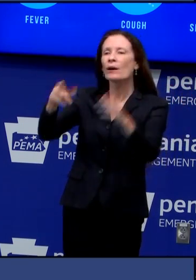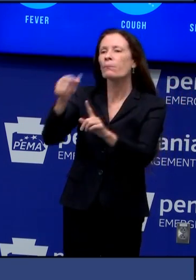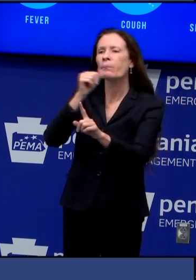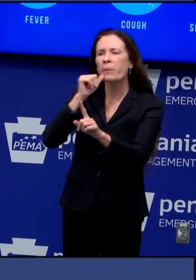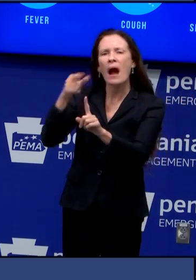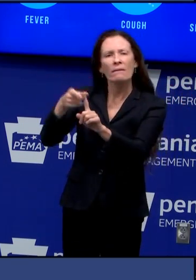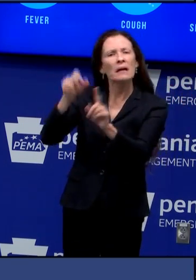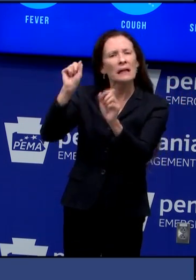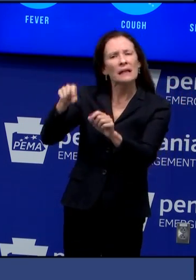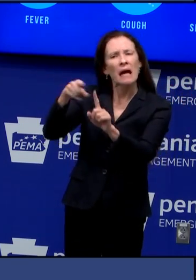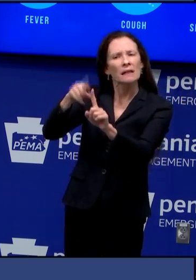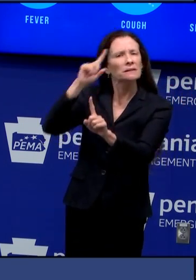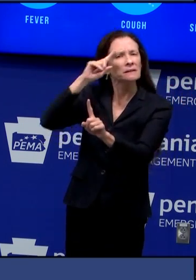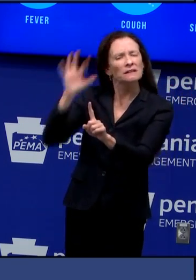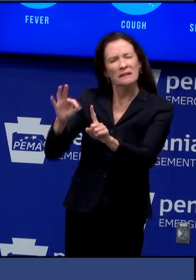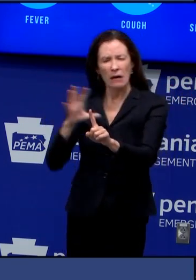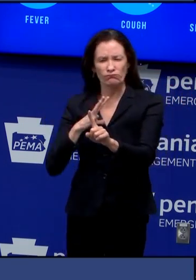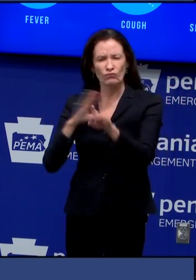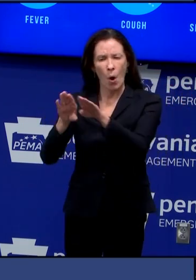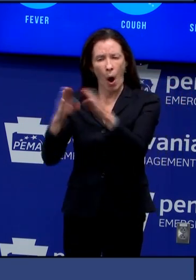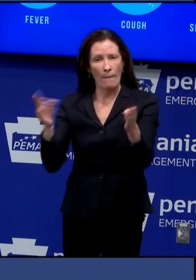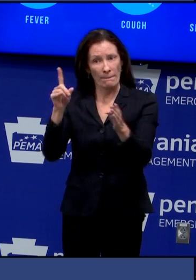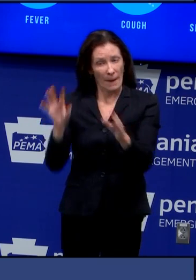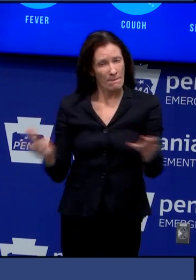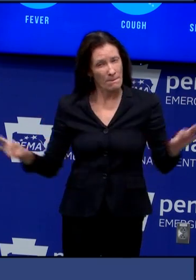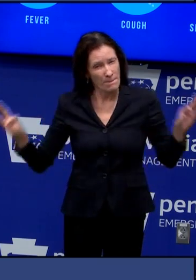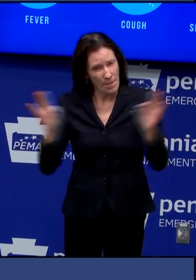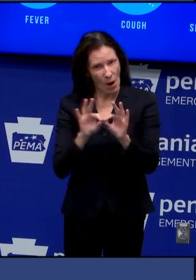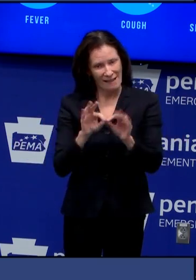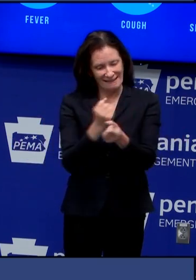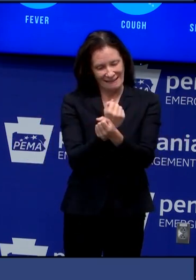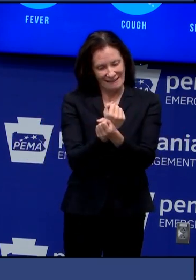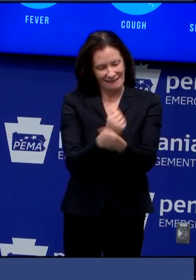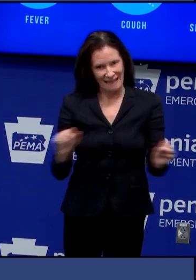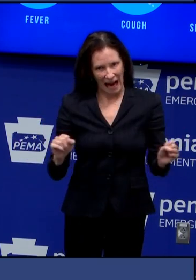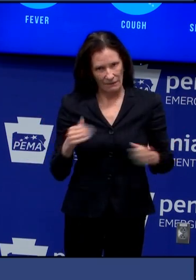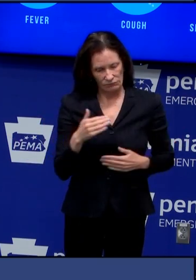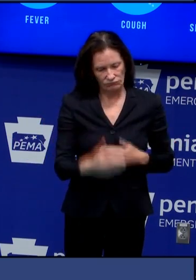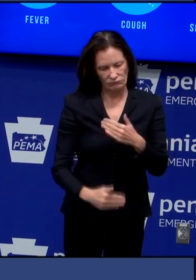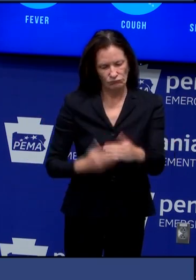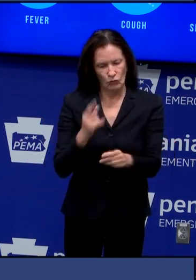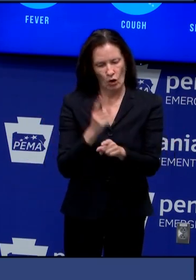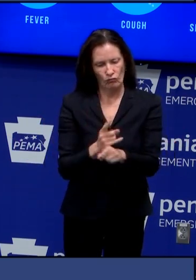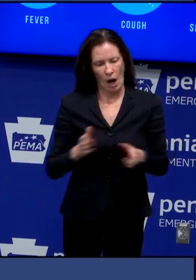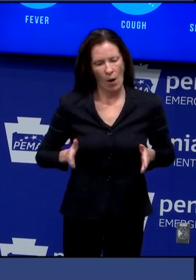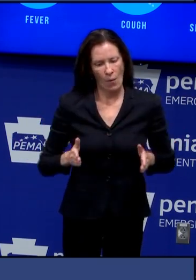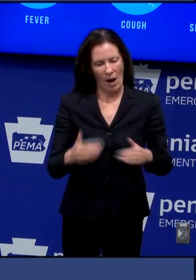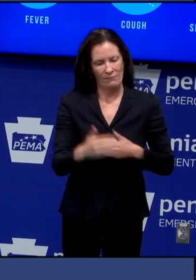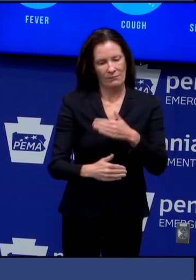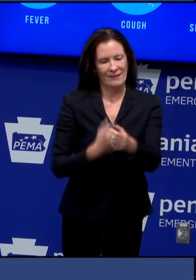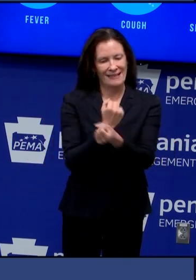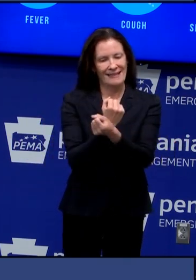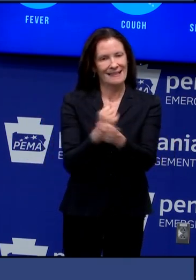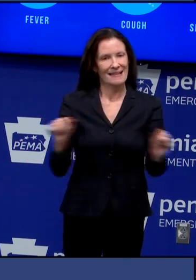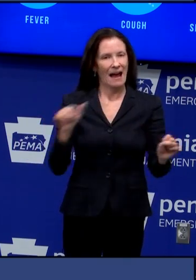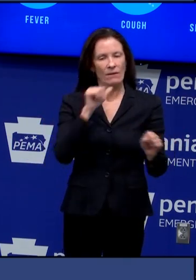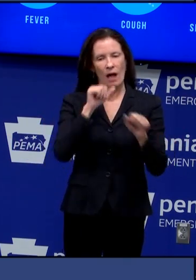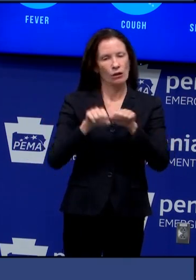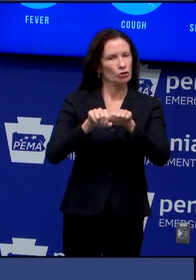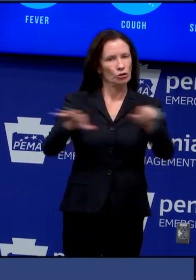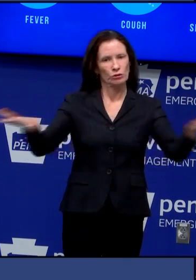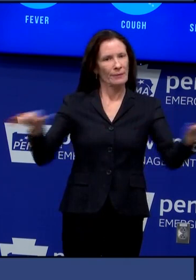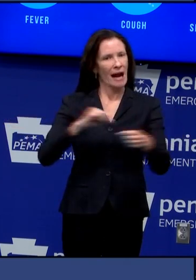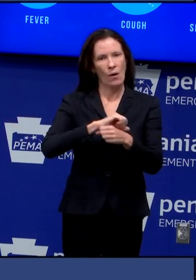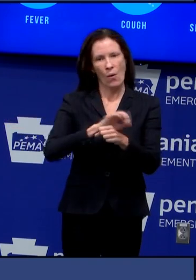such facilities may and we encourage to serve as polling place locations on june 2nd help pennsylvanians